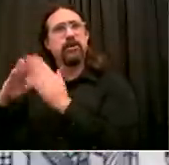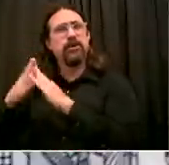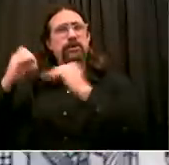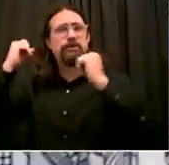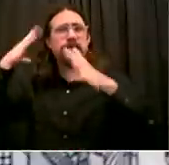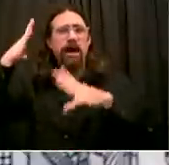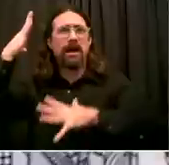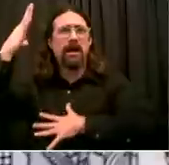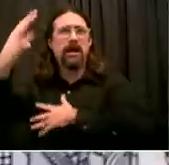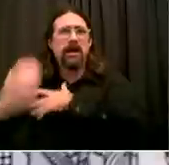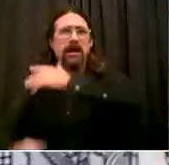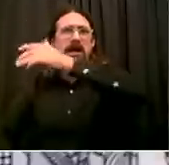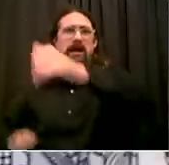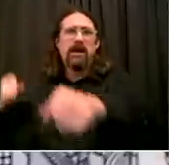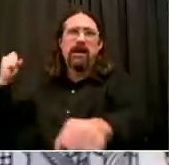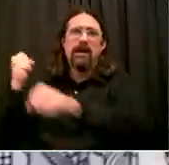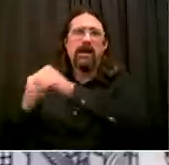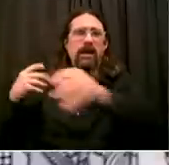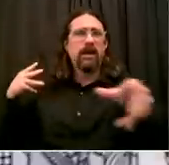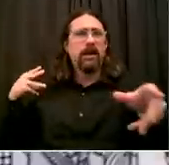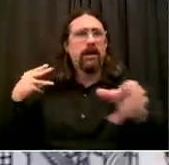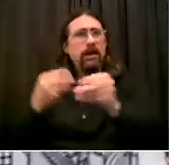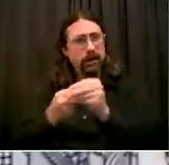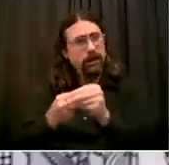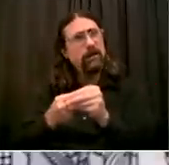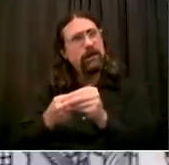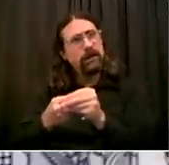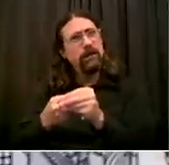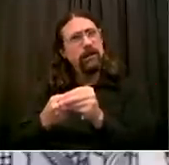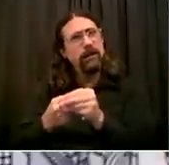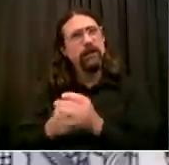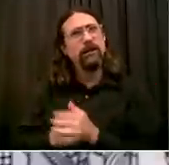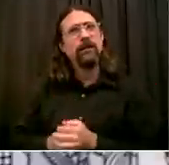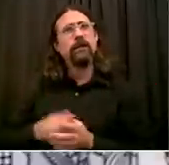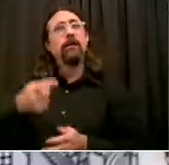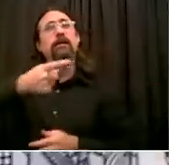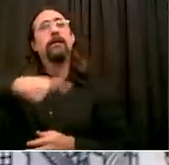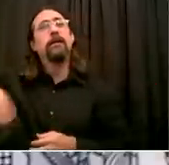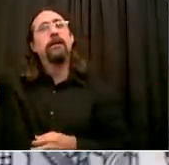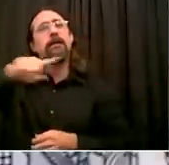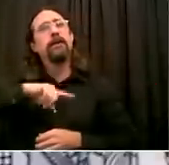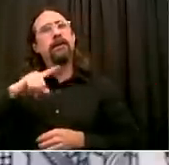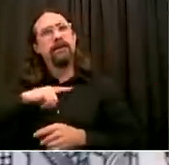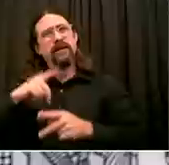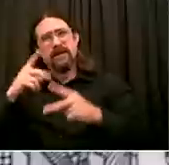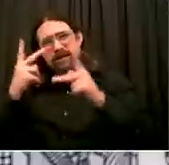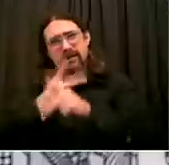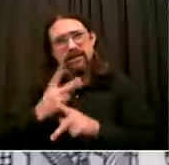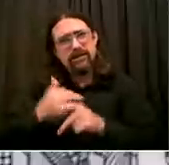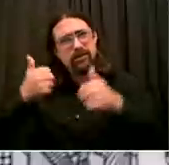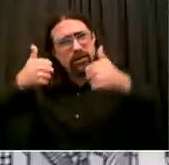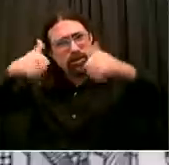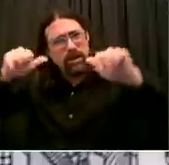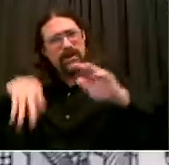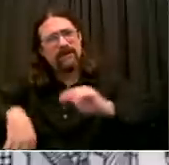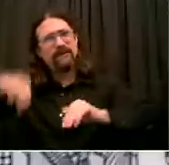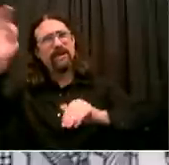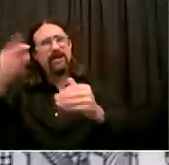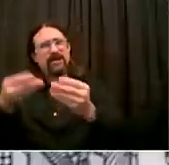certainly say all my colleagues, Dr. Katz, Dr. Choksi, have been on so many calls, so many